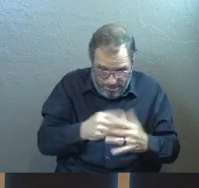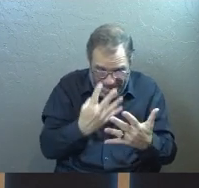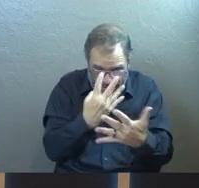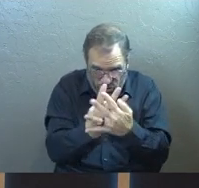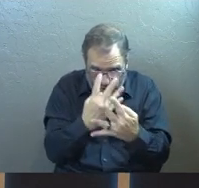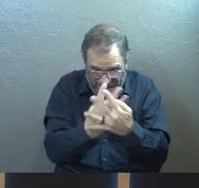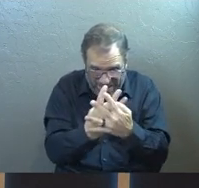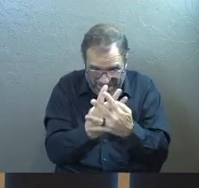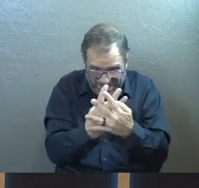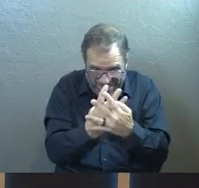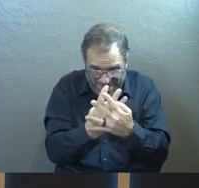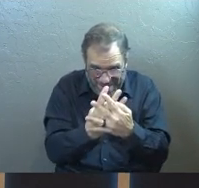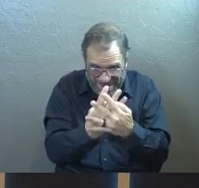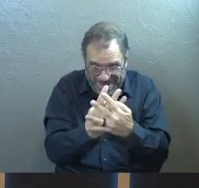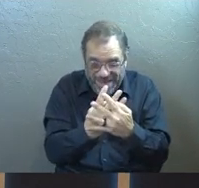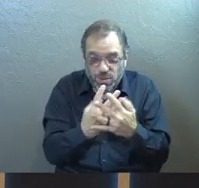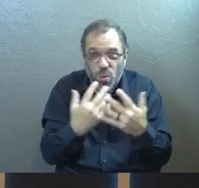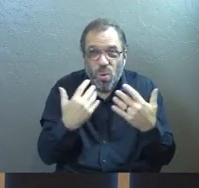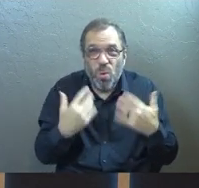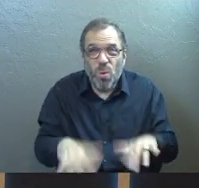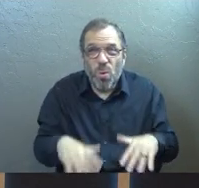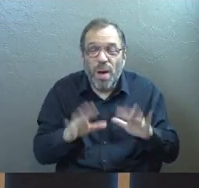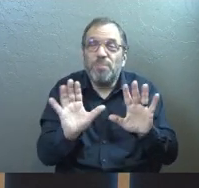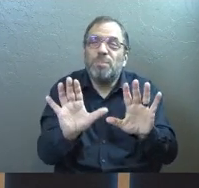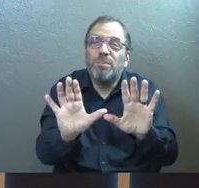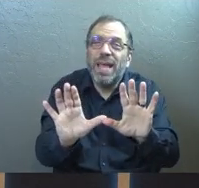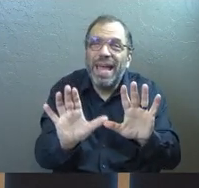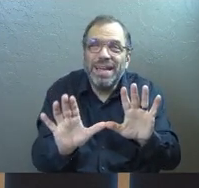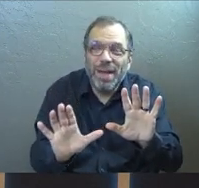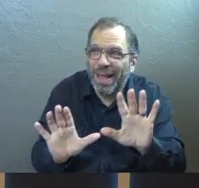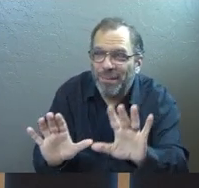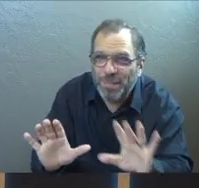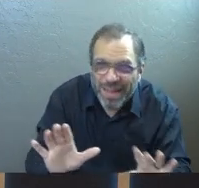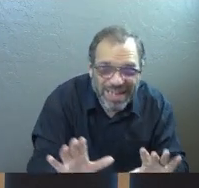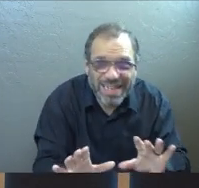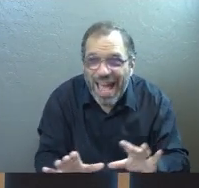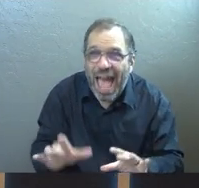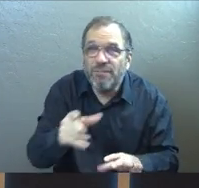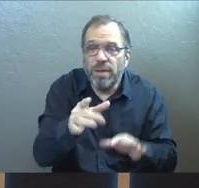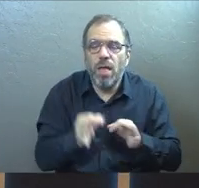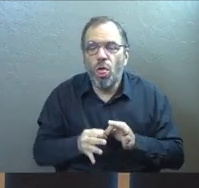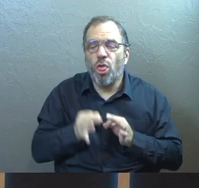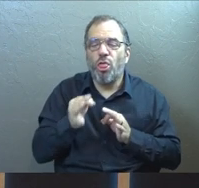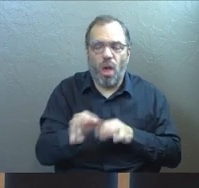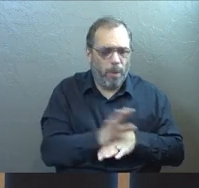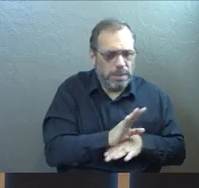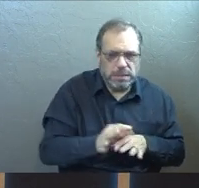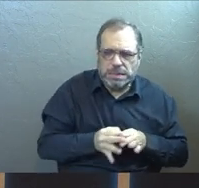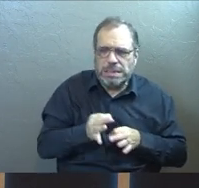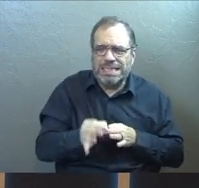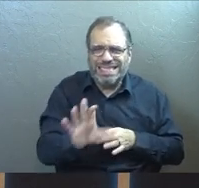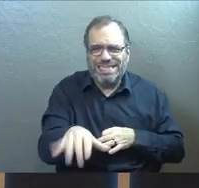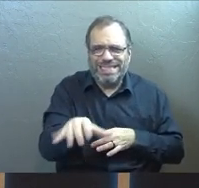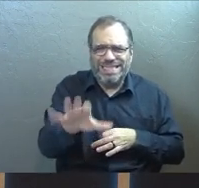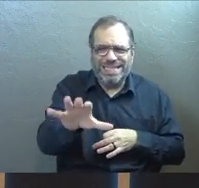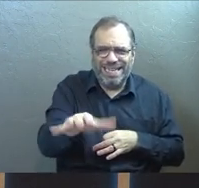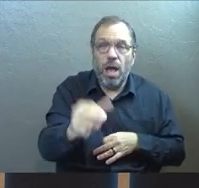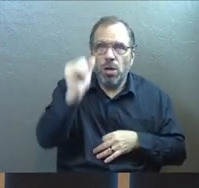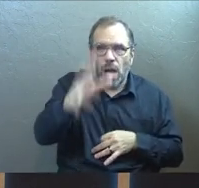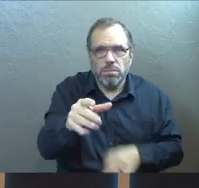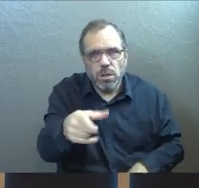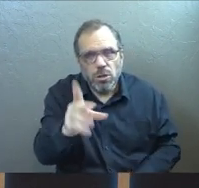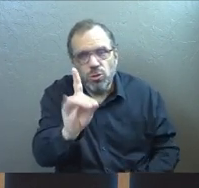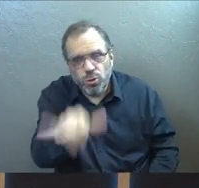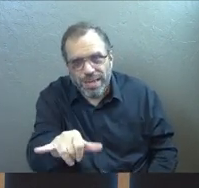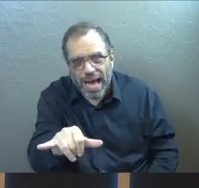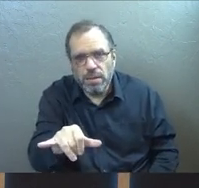chains, which is an amazing thought. Have you ever put something off because you were so busy? Even something that God told